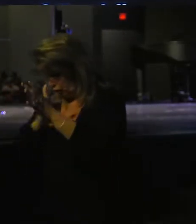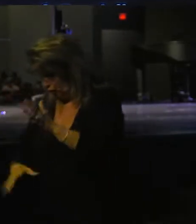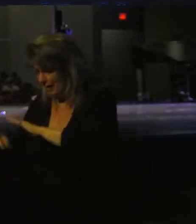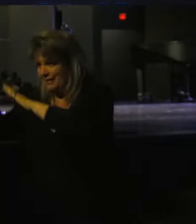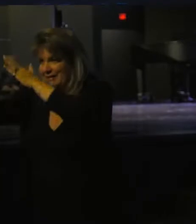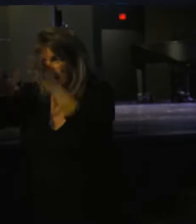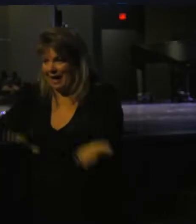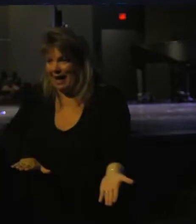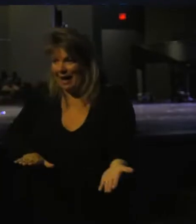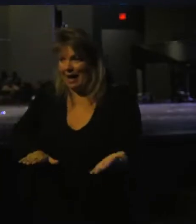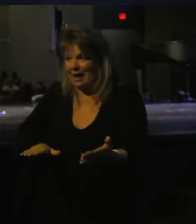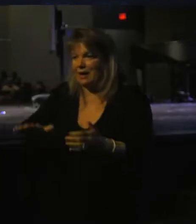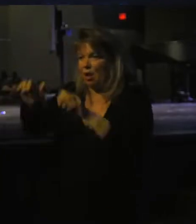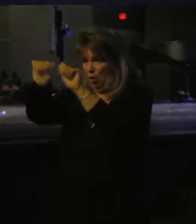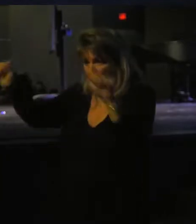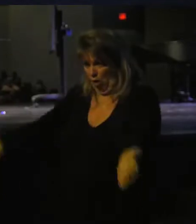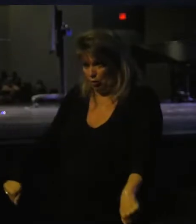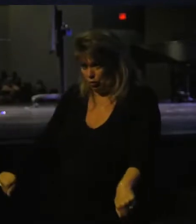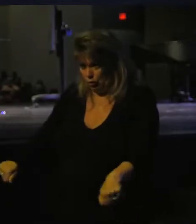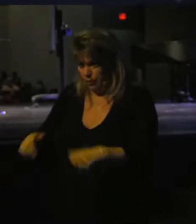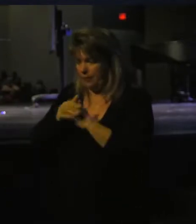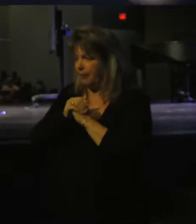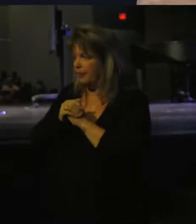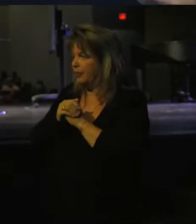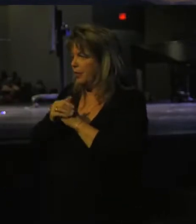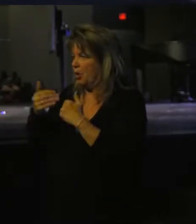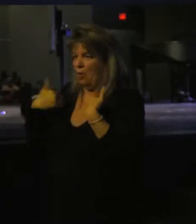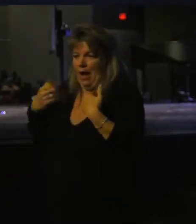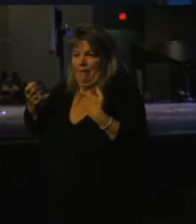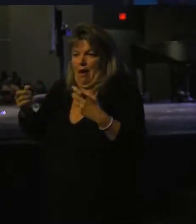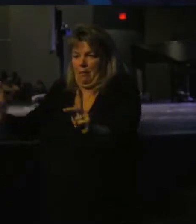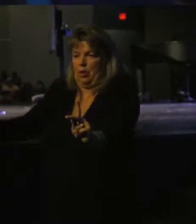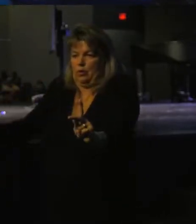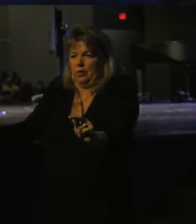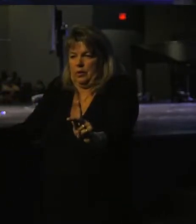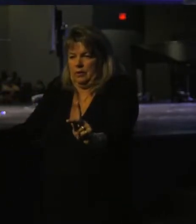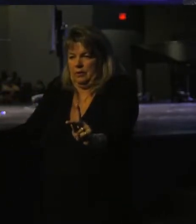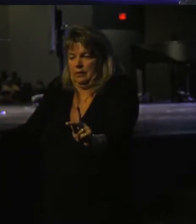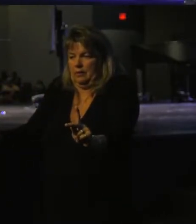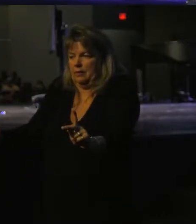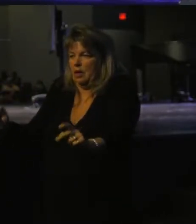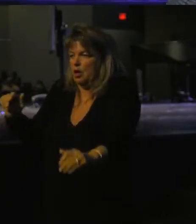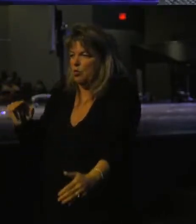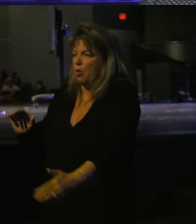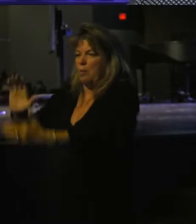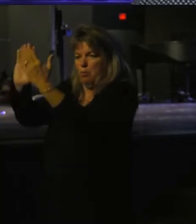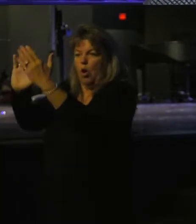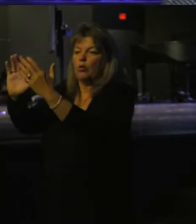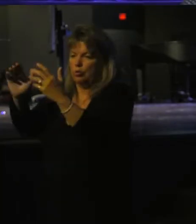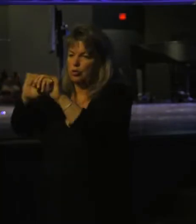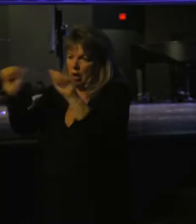died on the altar, we have an opportunity to approach an altar.